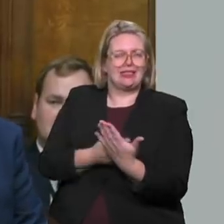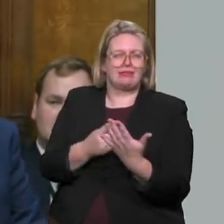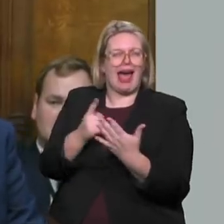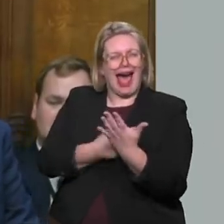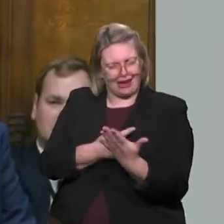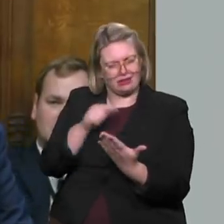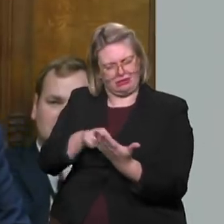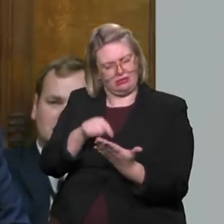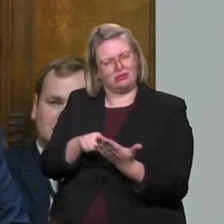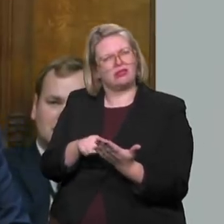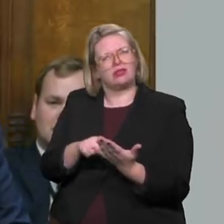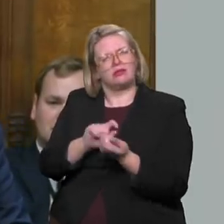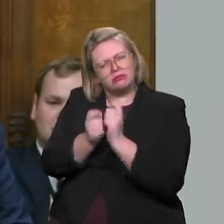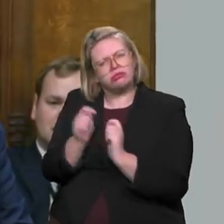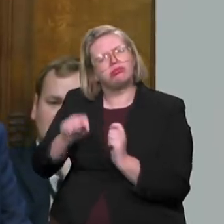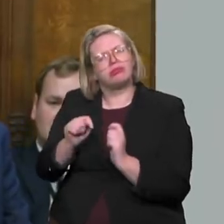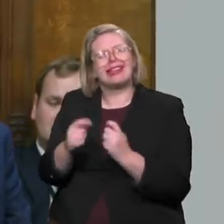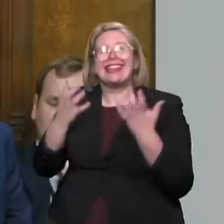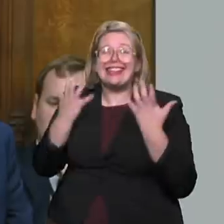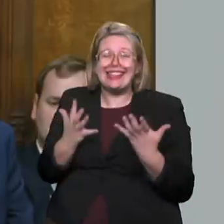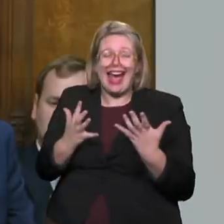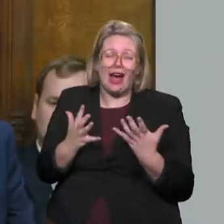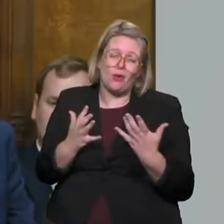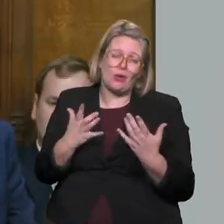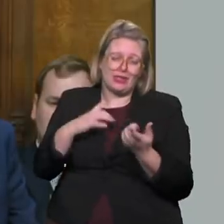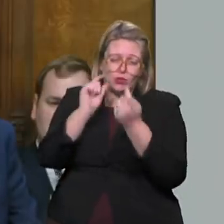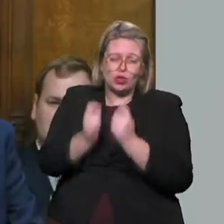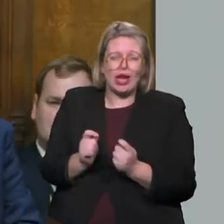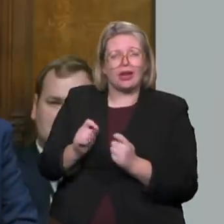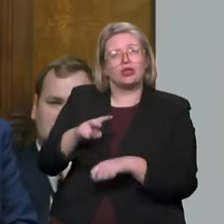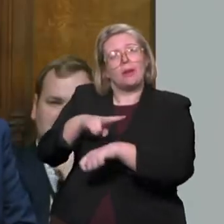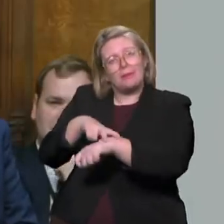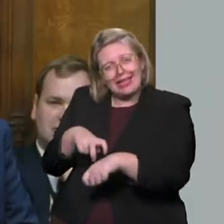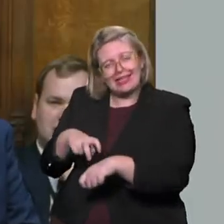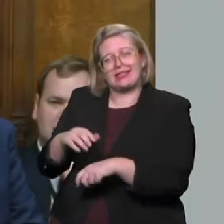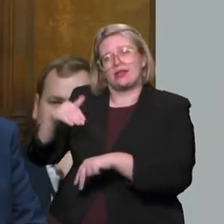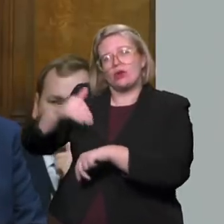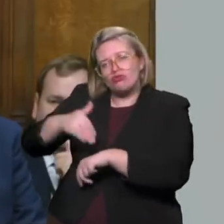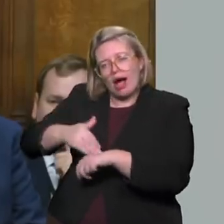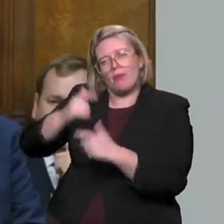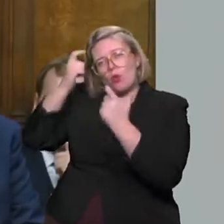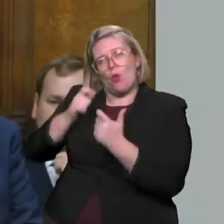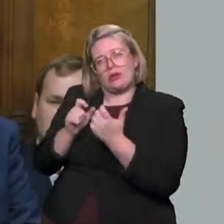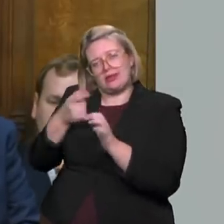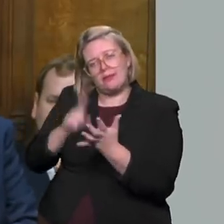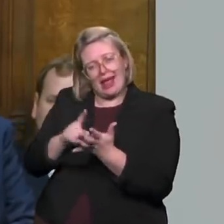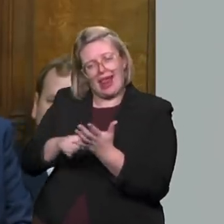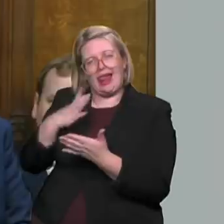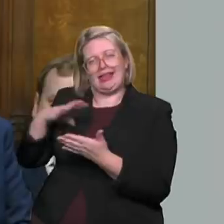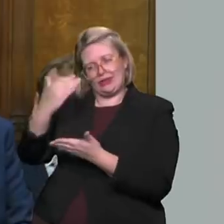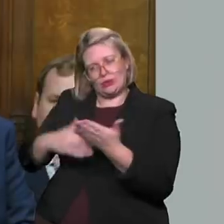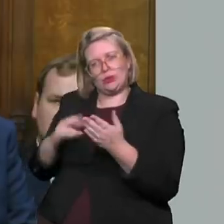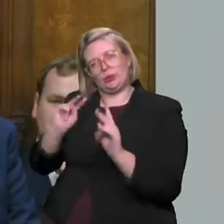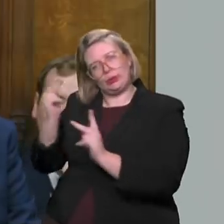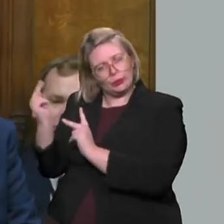therefore, that it is now time that the amendments to the Police, Crime, Sentencing and Courts Bill, which are being considered in the other place,